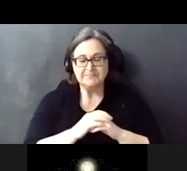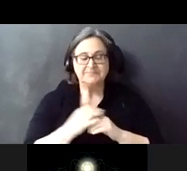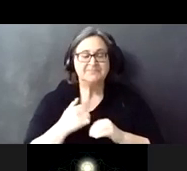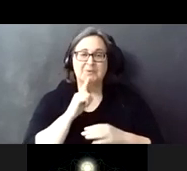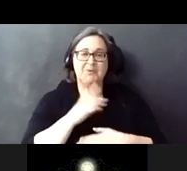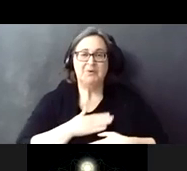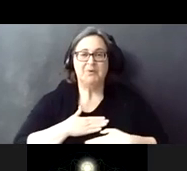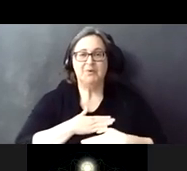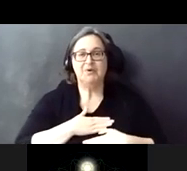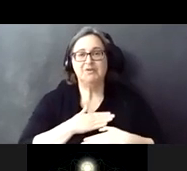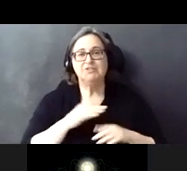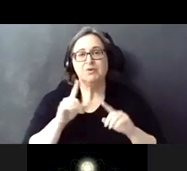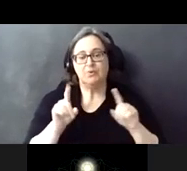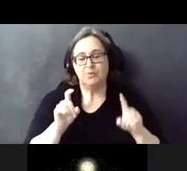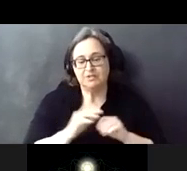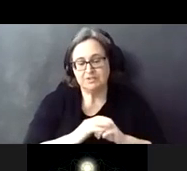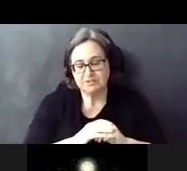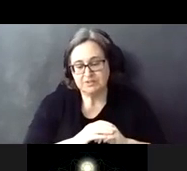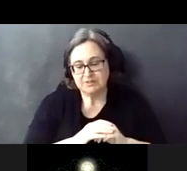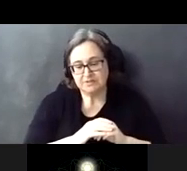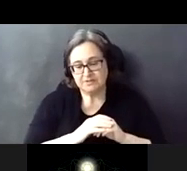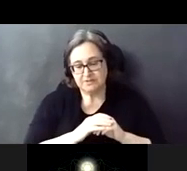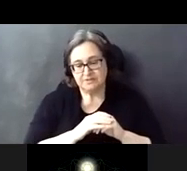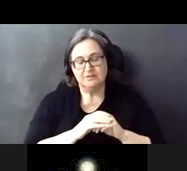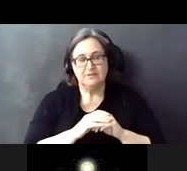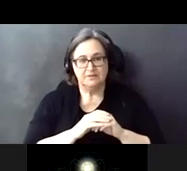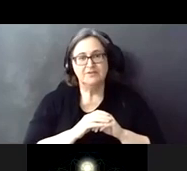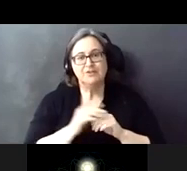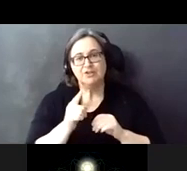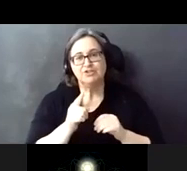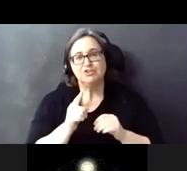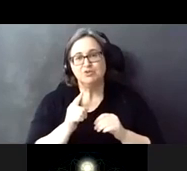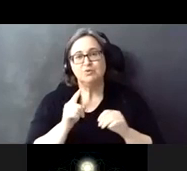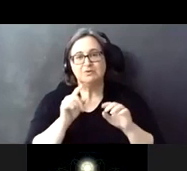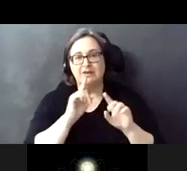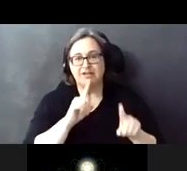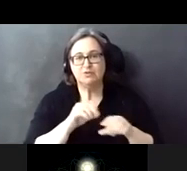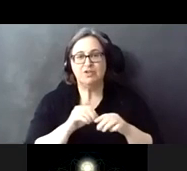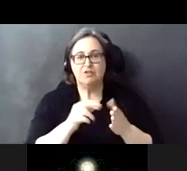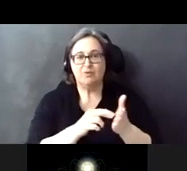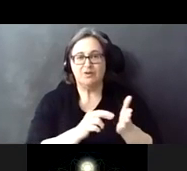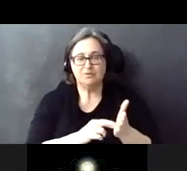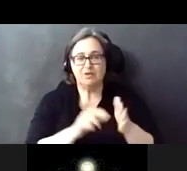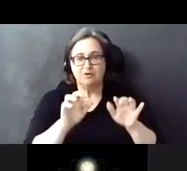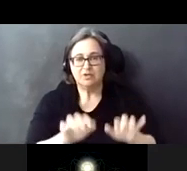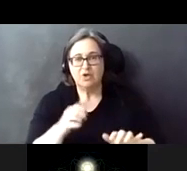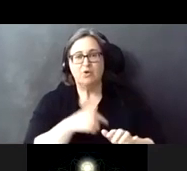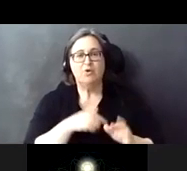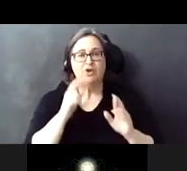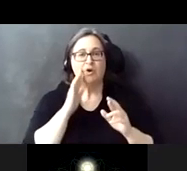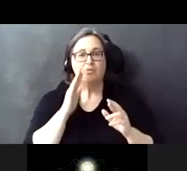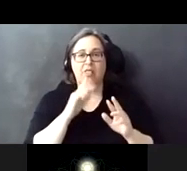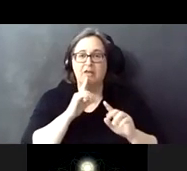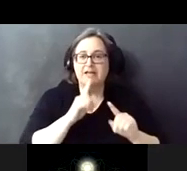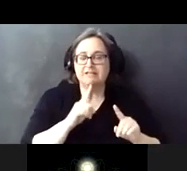really appreciate the questions that you all provided in the registration. We hope that we will be addressing